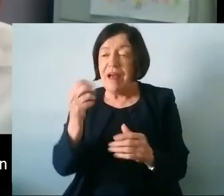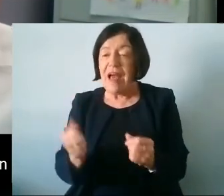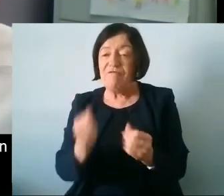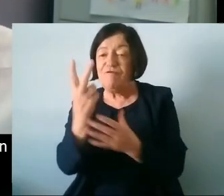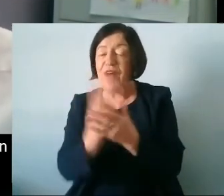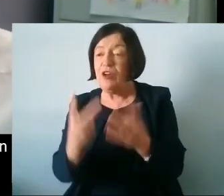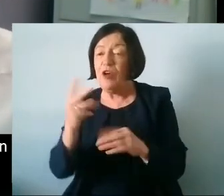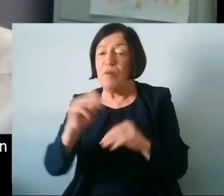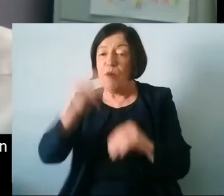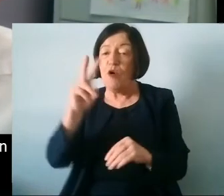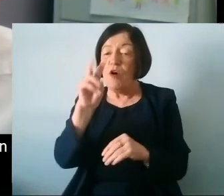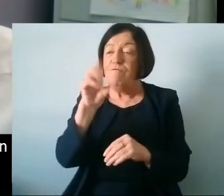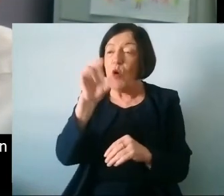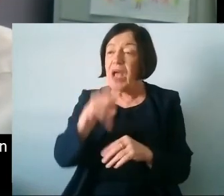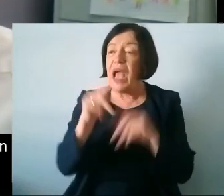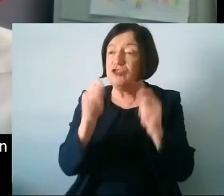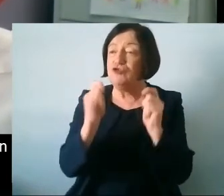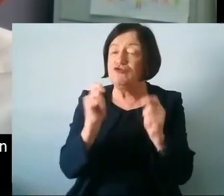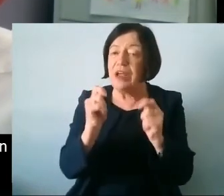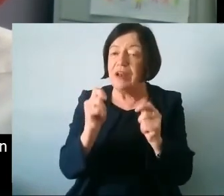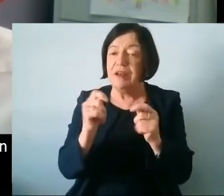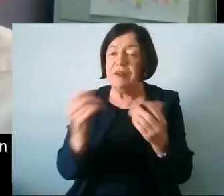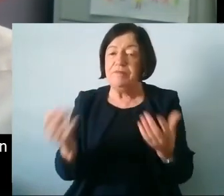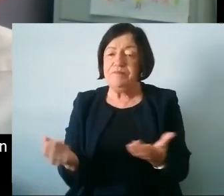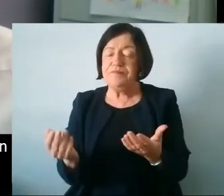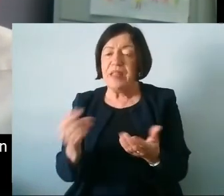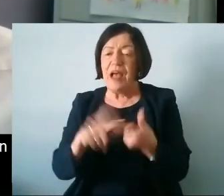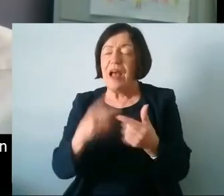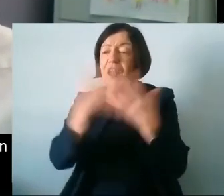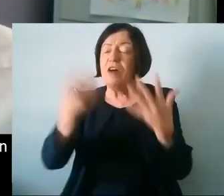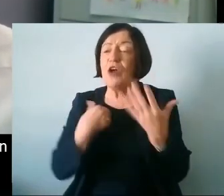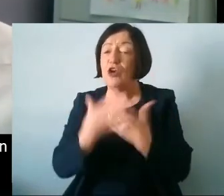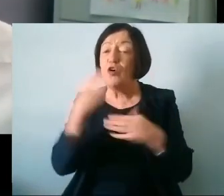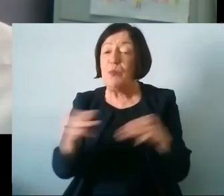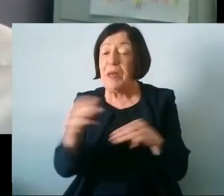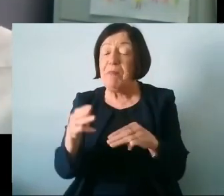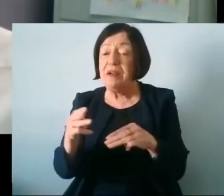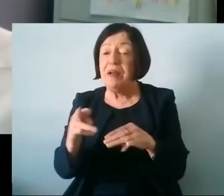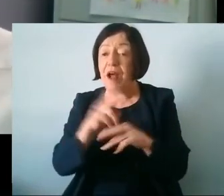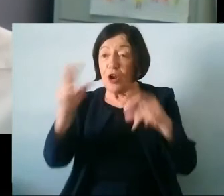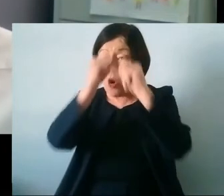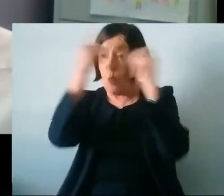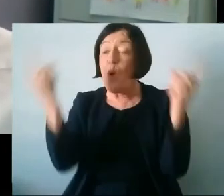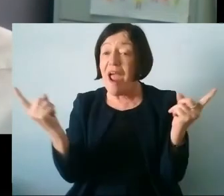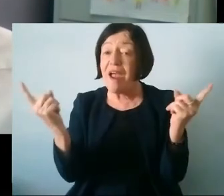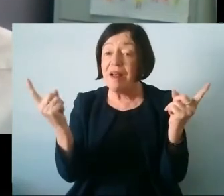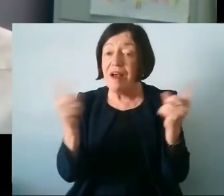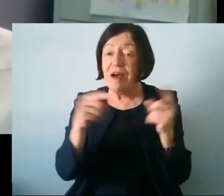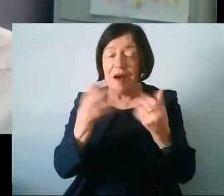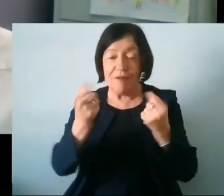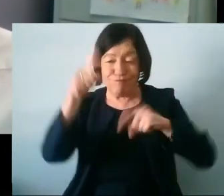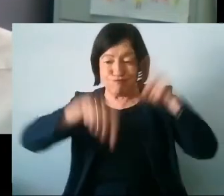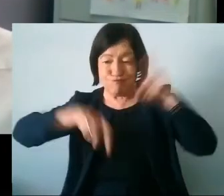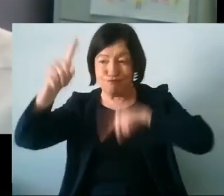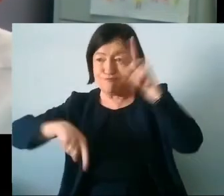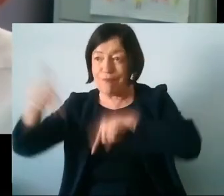more vocational um forms of education and a lot of our young people are not aware of the range of opportunities that